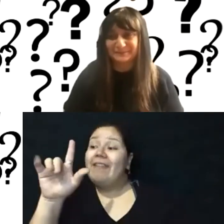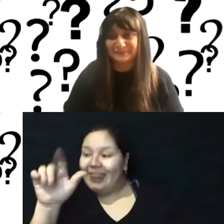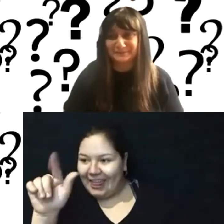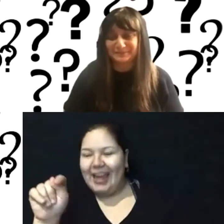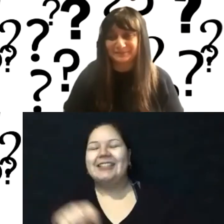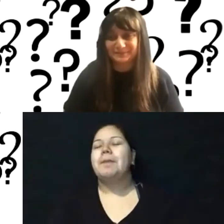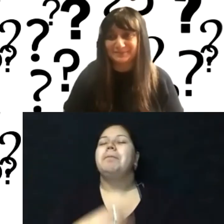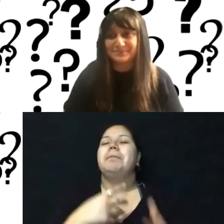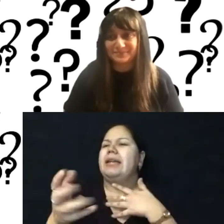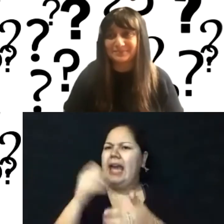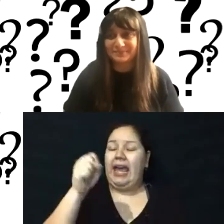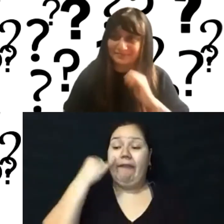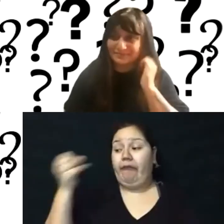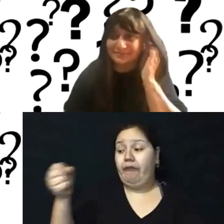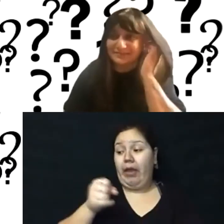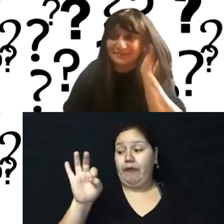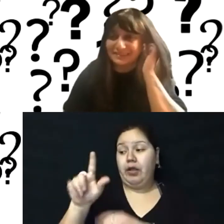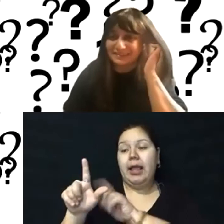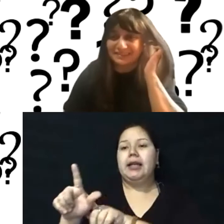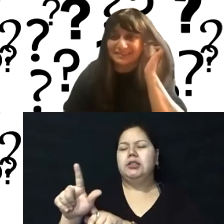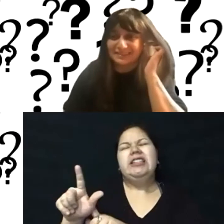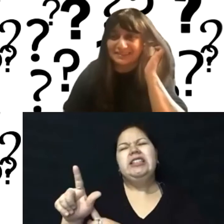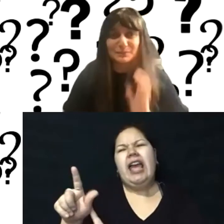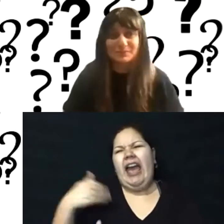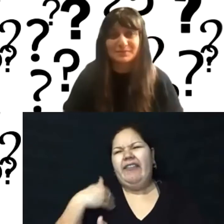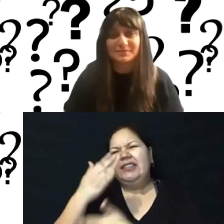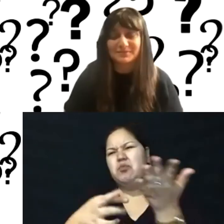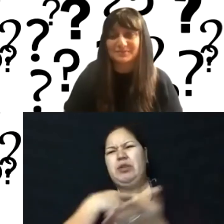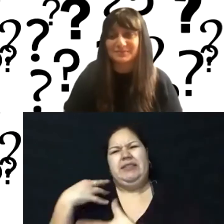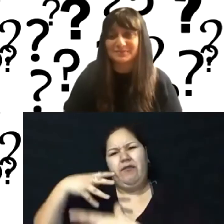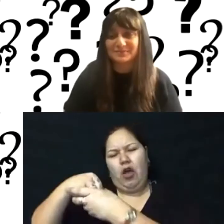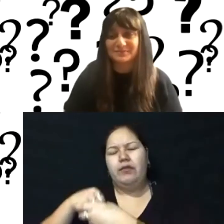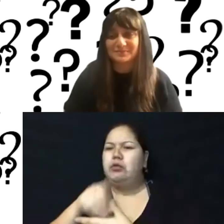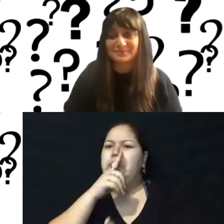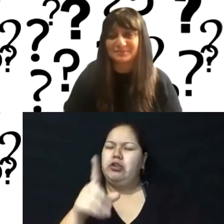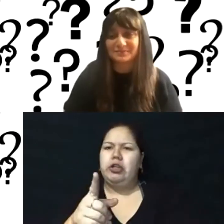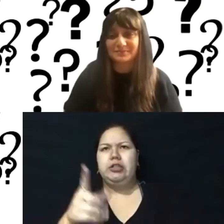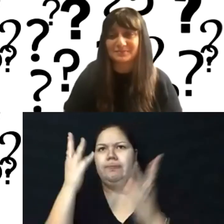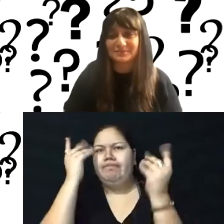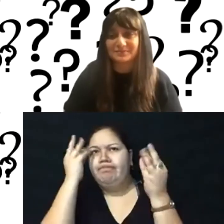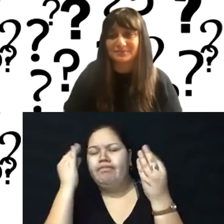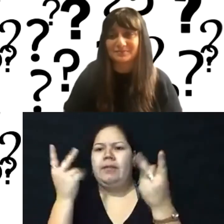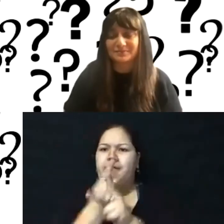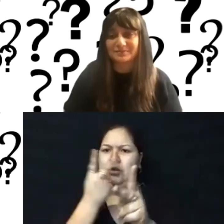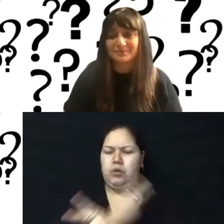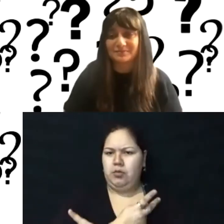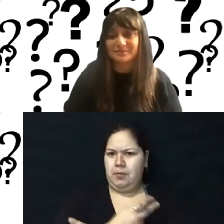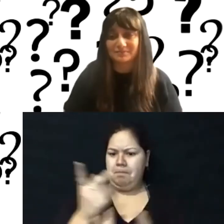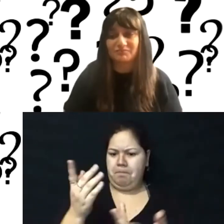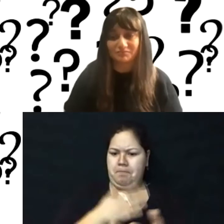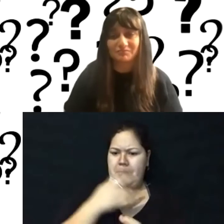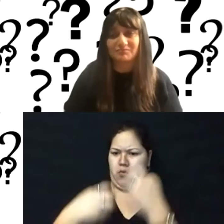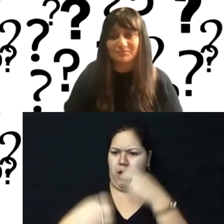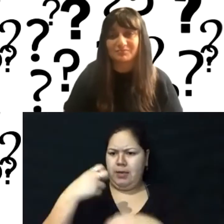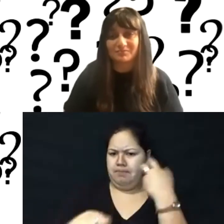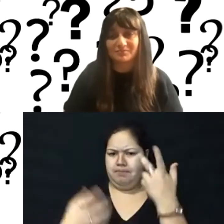if you're going to look for a freelancer, you know, you're, you're taking on some of the risks. So it's, it's a good question to ask, like, how much, you know, where do you want your problems to be?